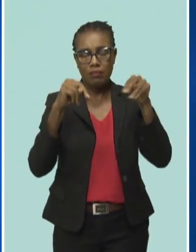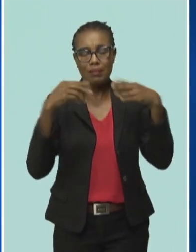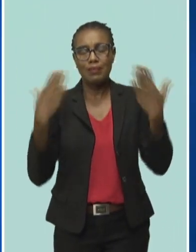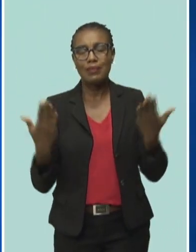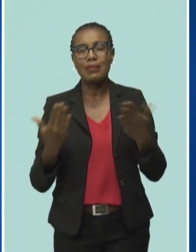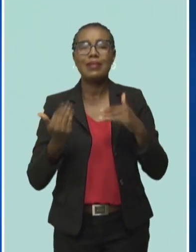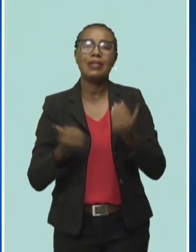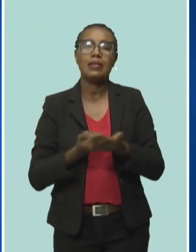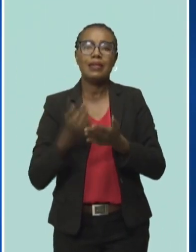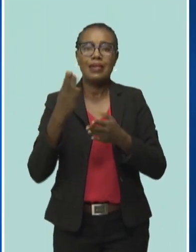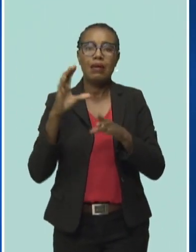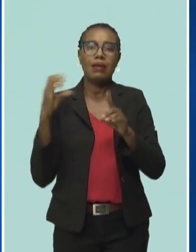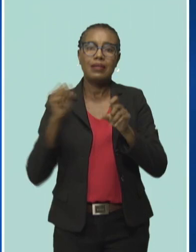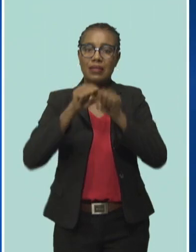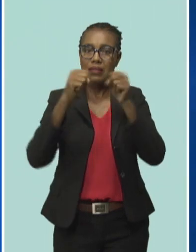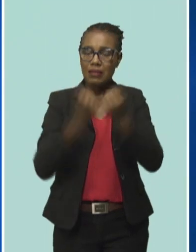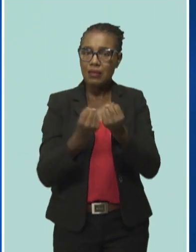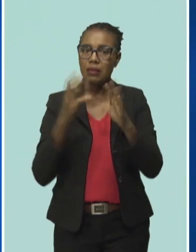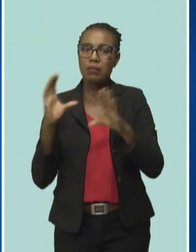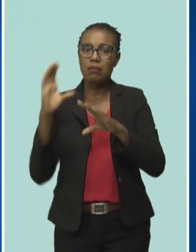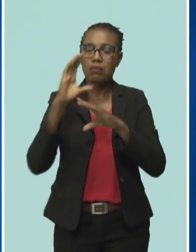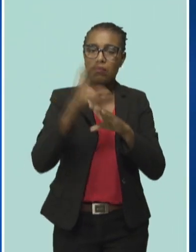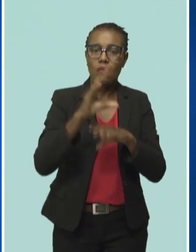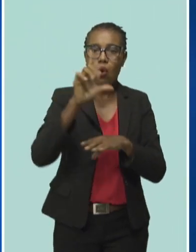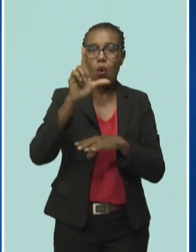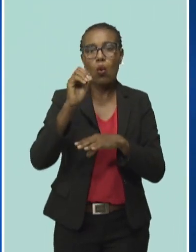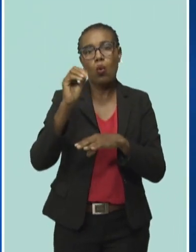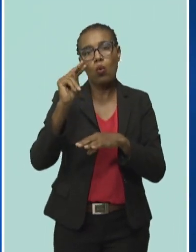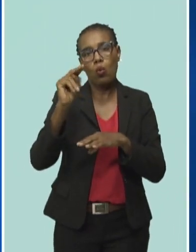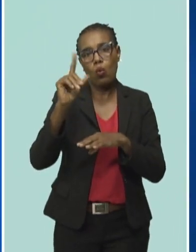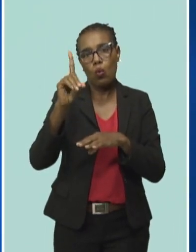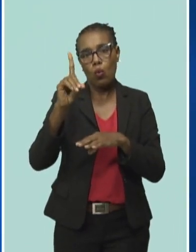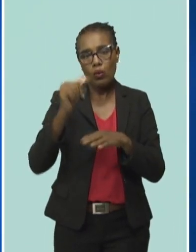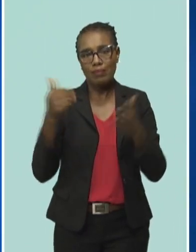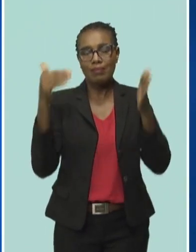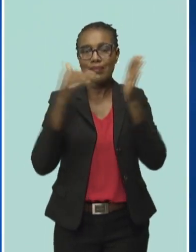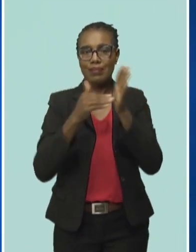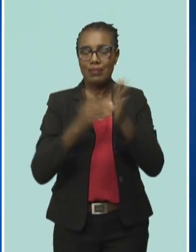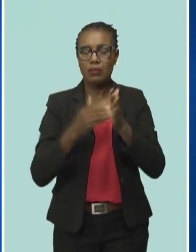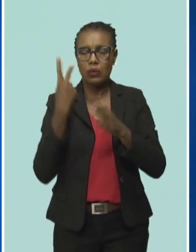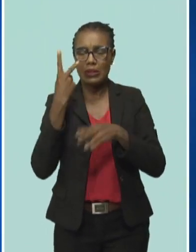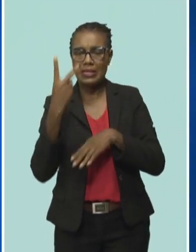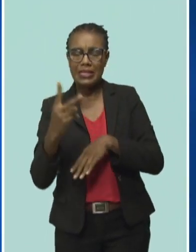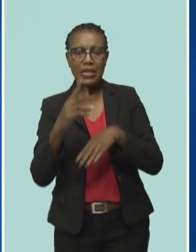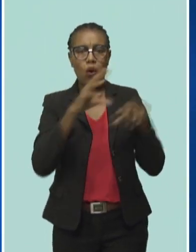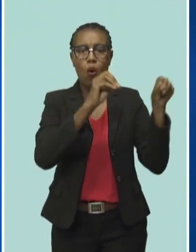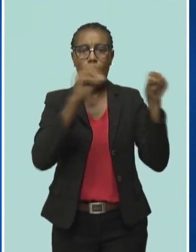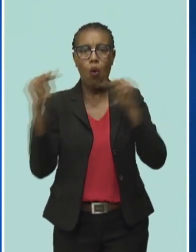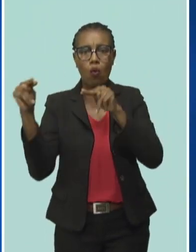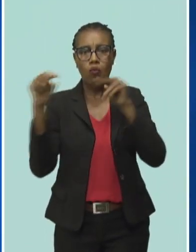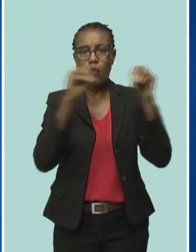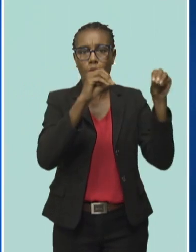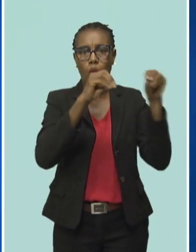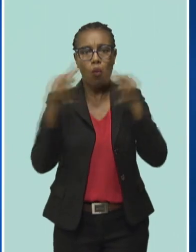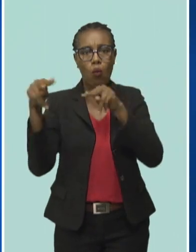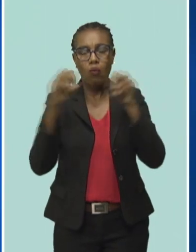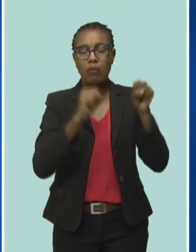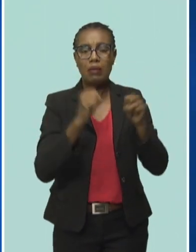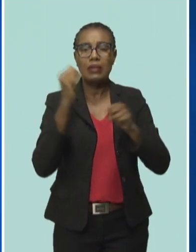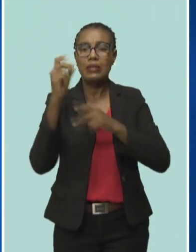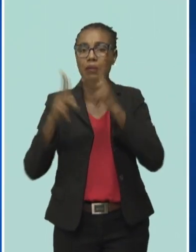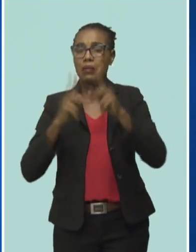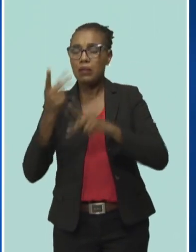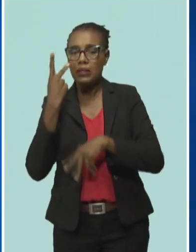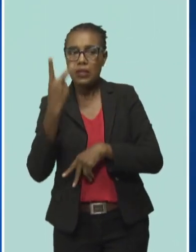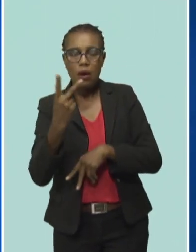onto the system. We saw quite a bit of instability at points. That would have resulted in some customers seeing the